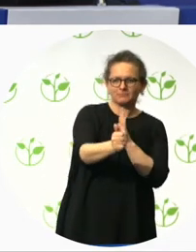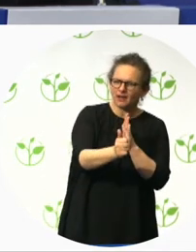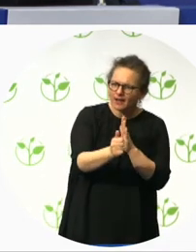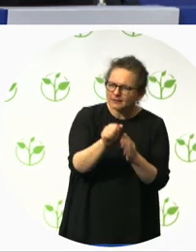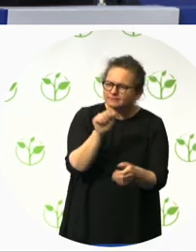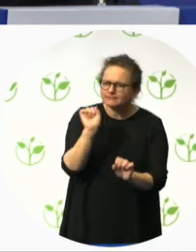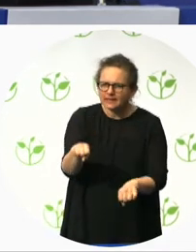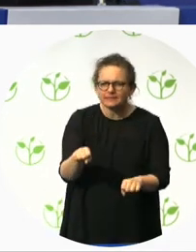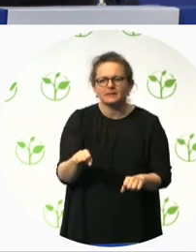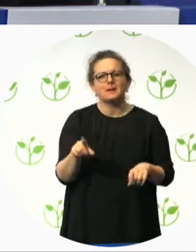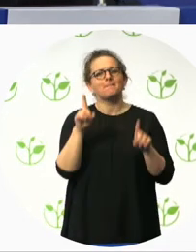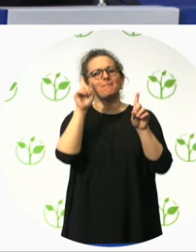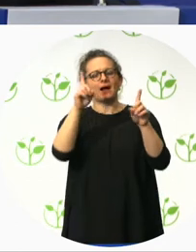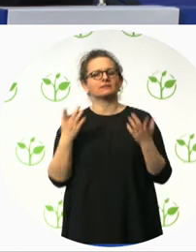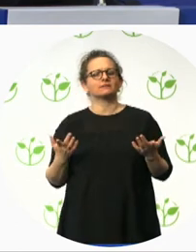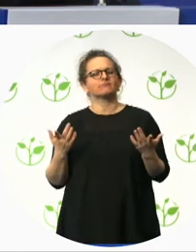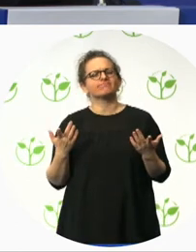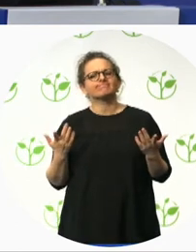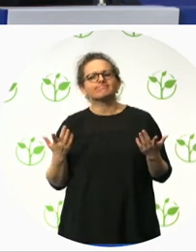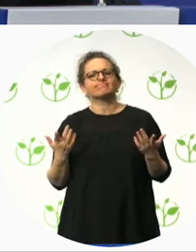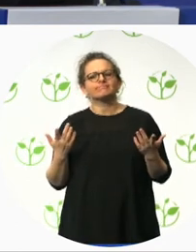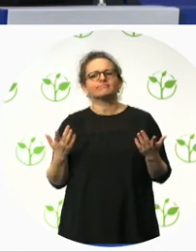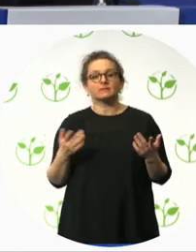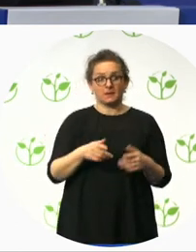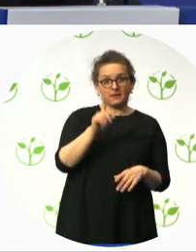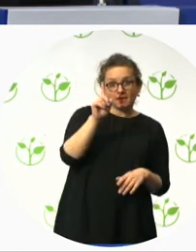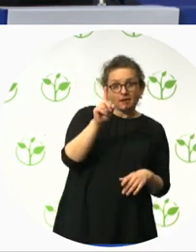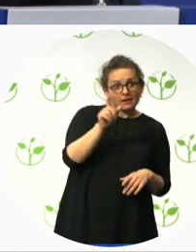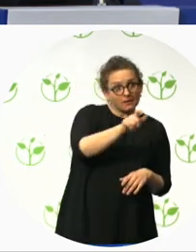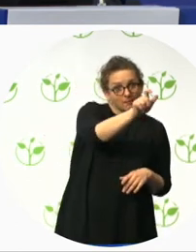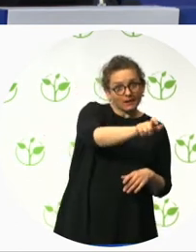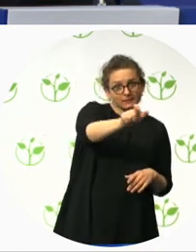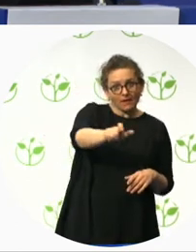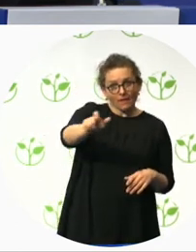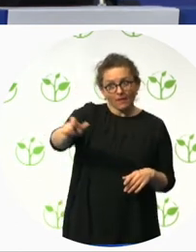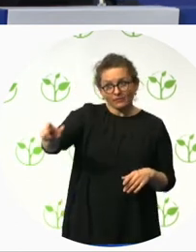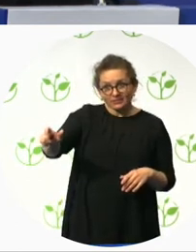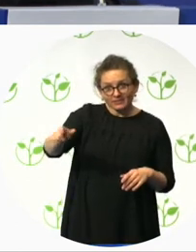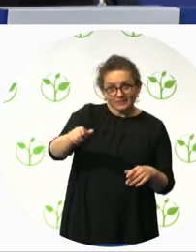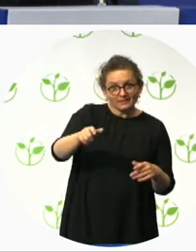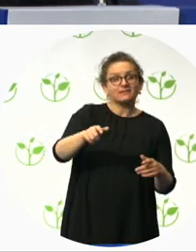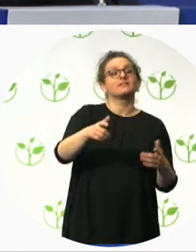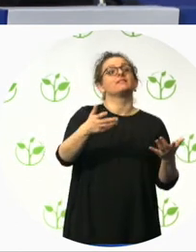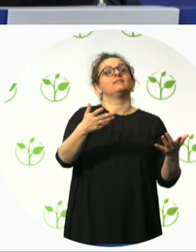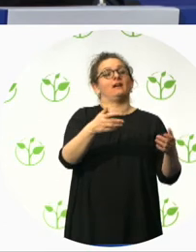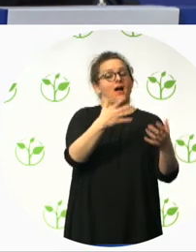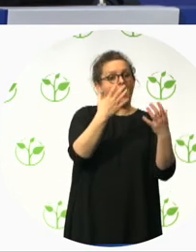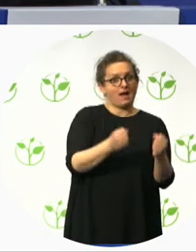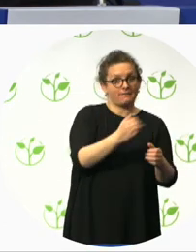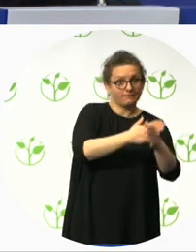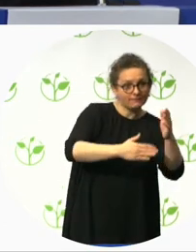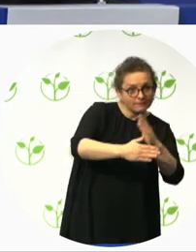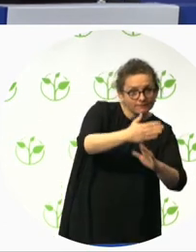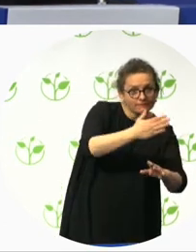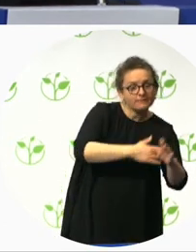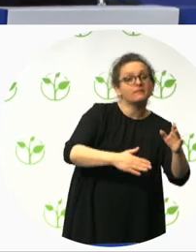because design experts, it will all, inclusive design will eventually be universally understood, um, appreciated and in the mainstream. Thank